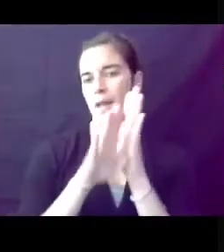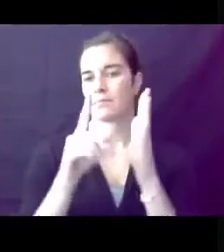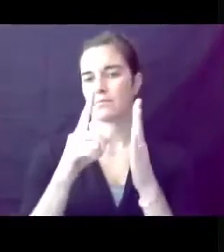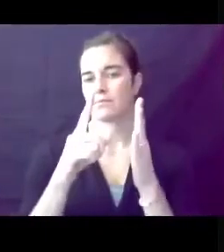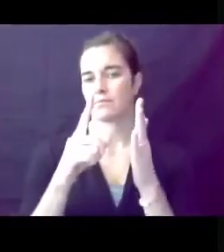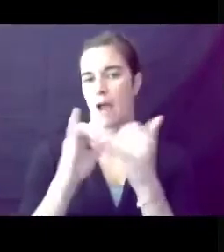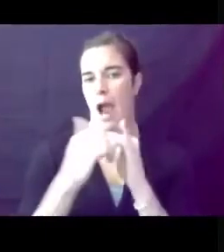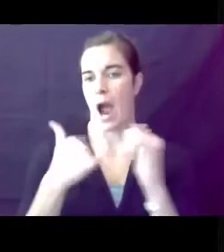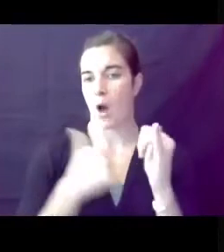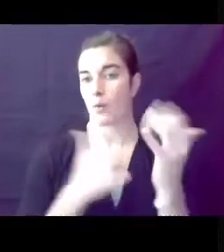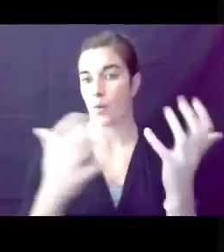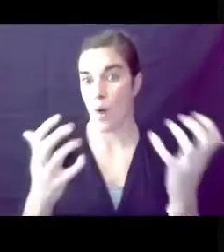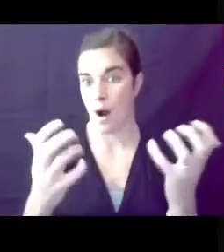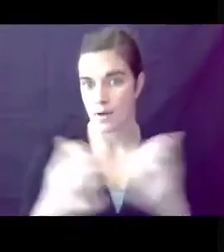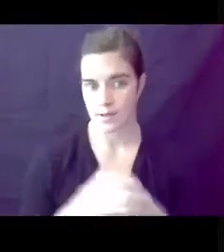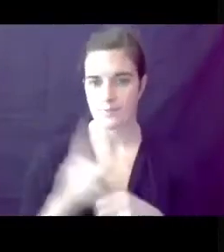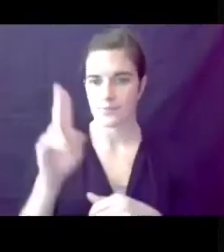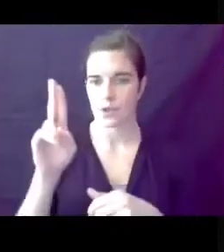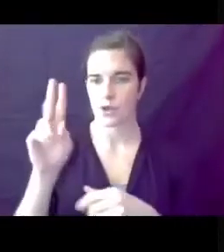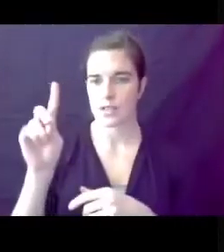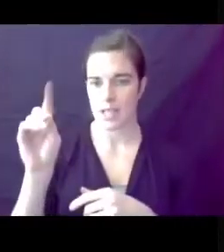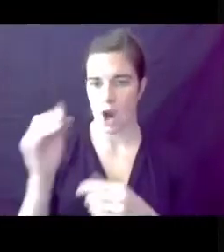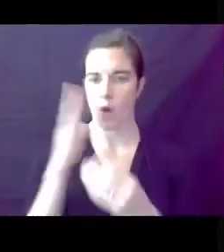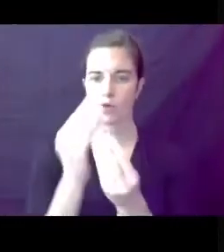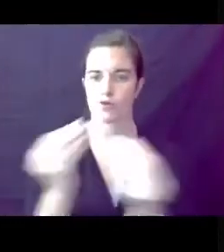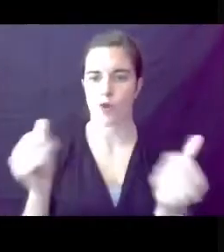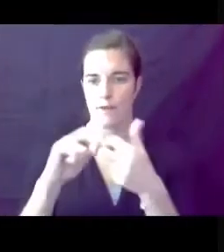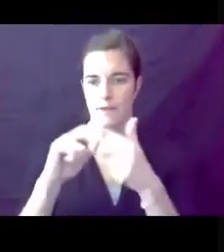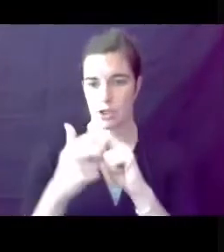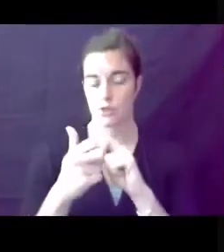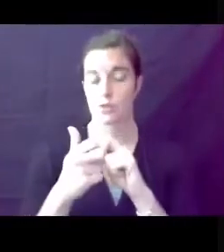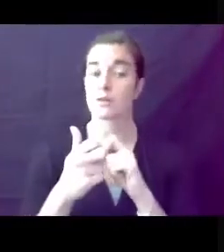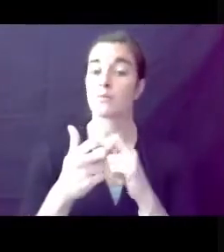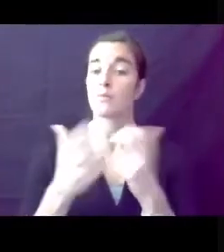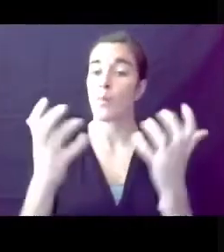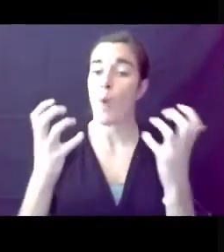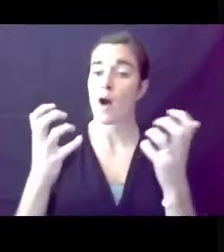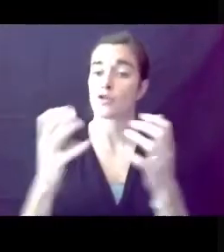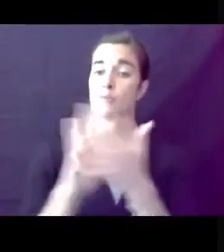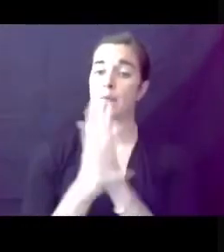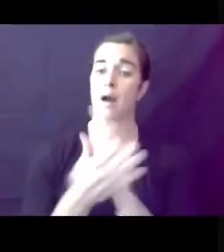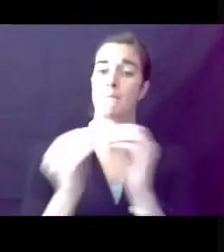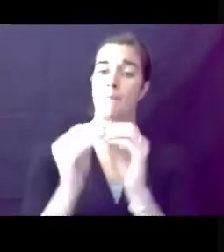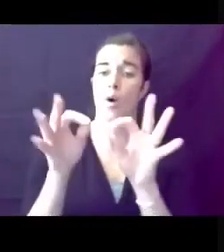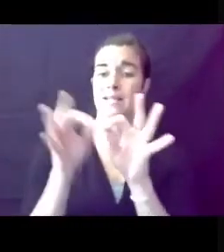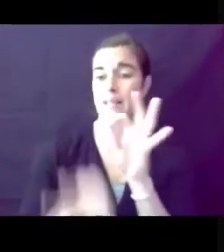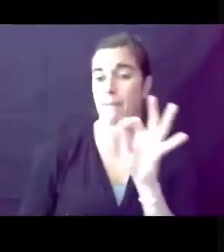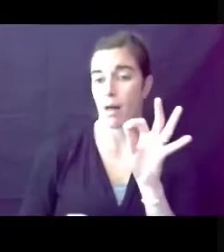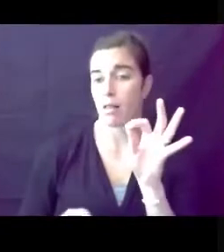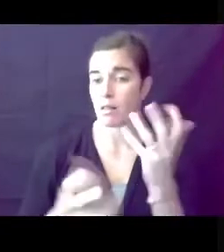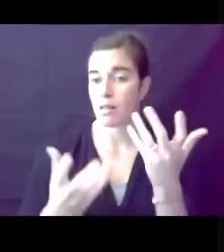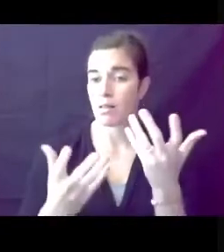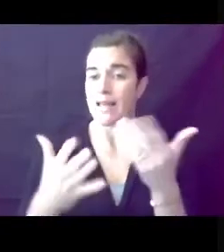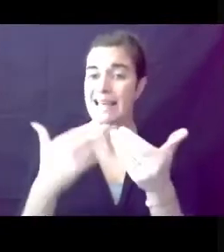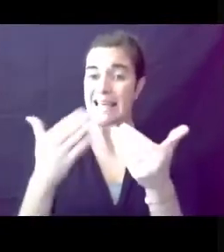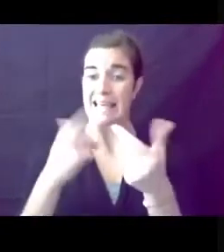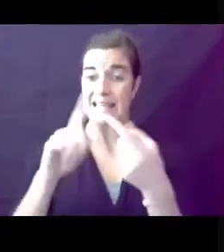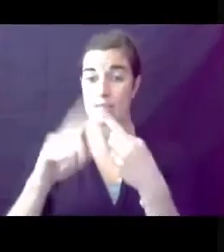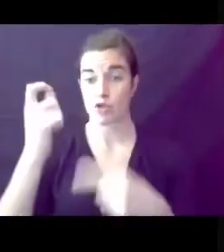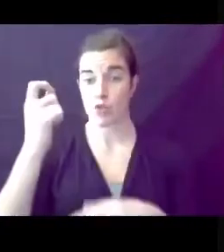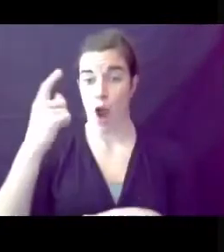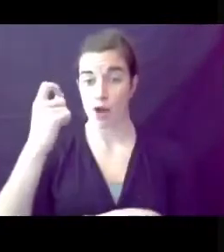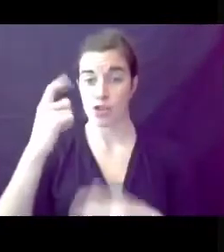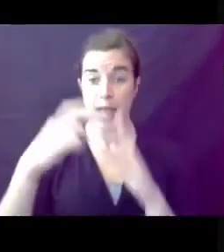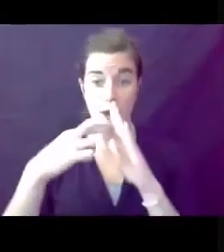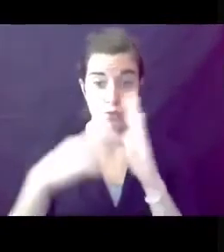The UDO resolves these issues and is intended to simplify and streamline development review, providing an easy to understand